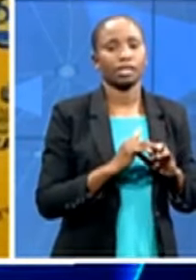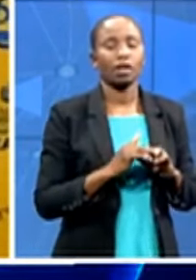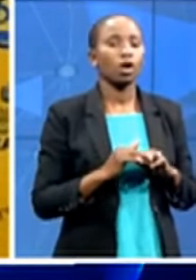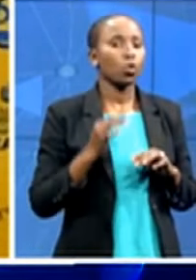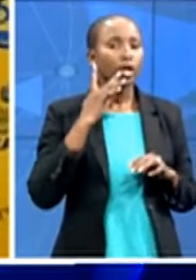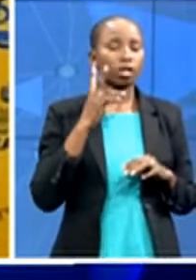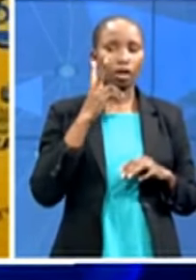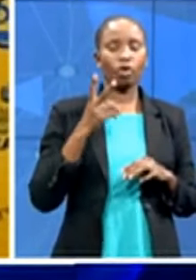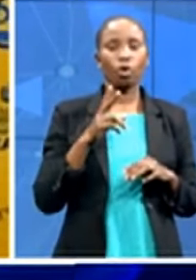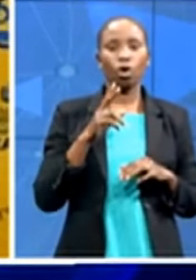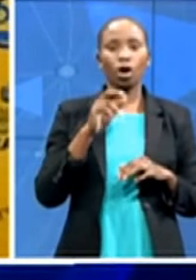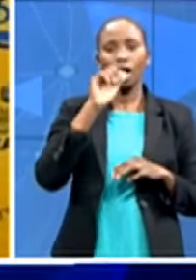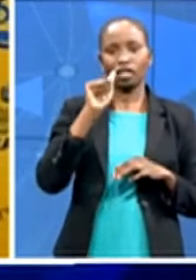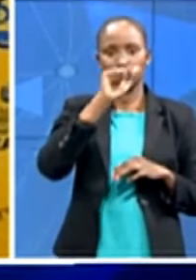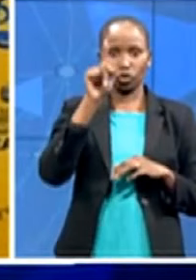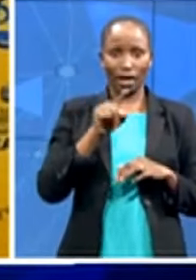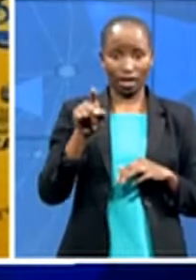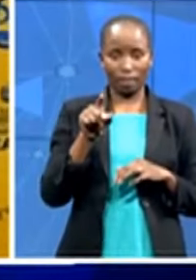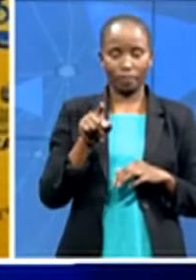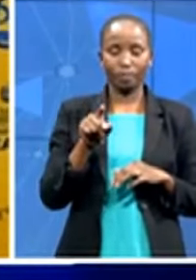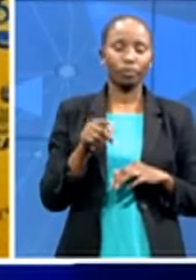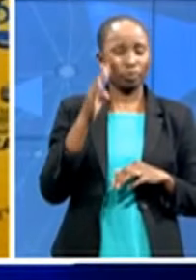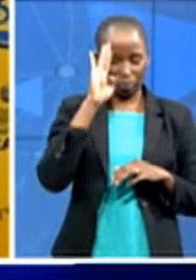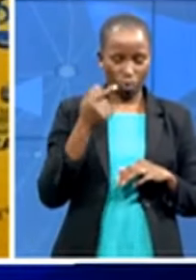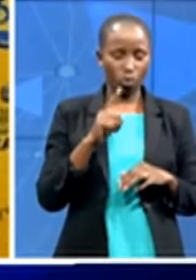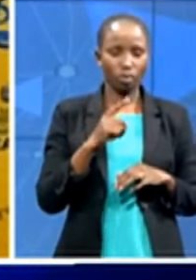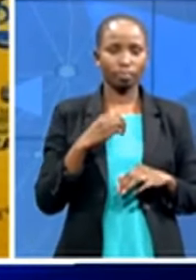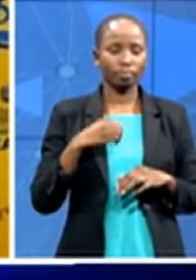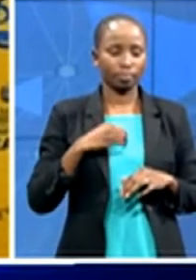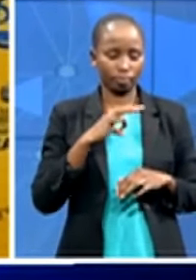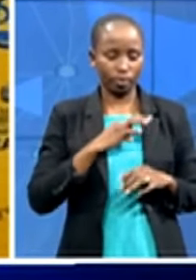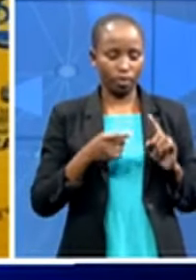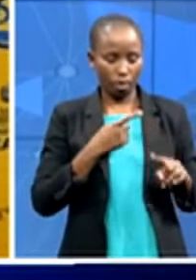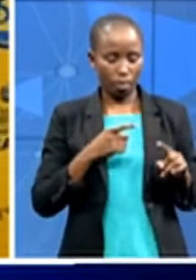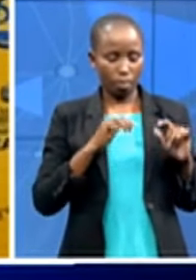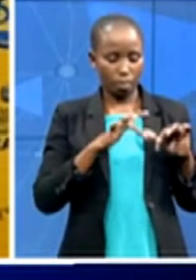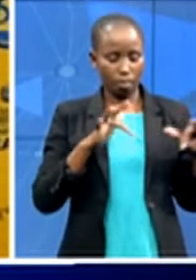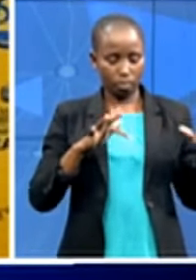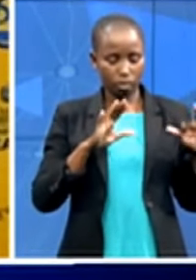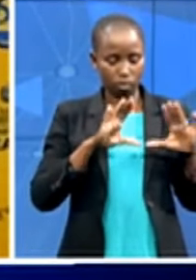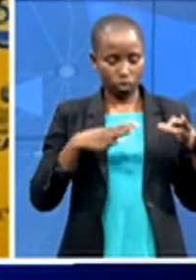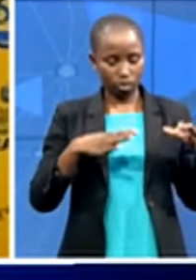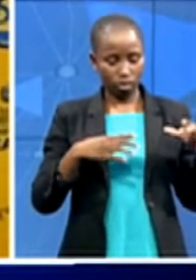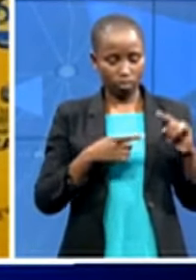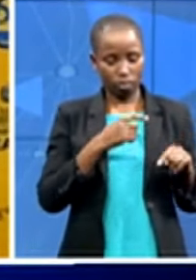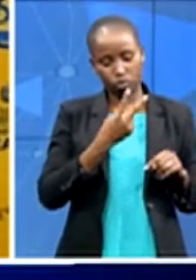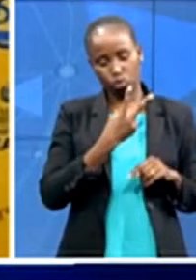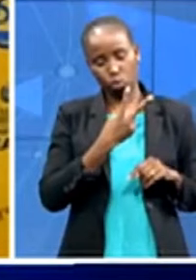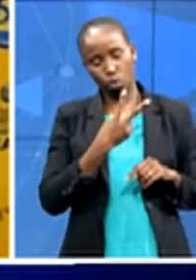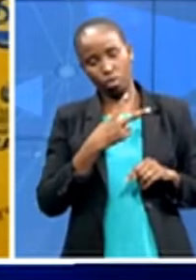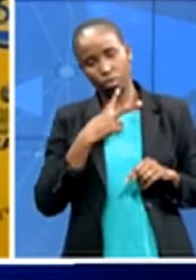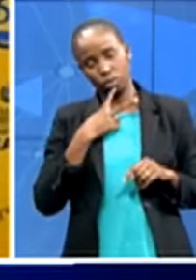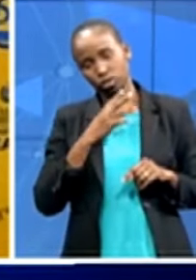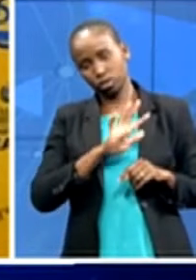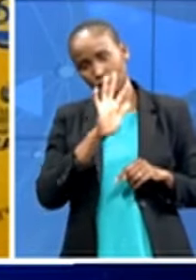employees who are within the public sector are around 42 000 including a private sector we were up around